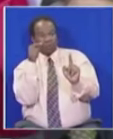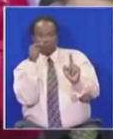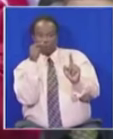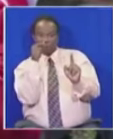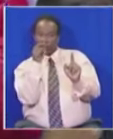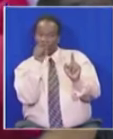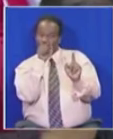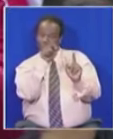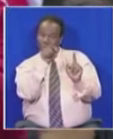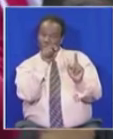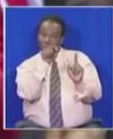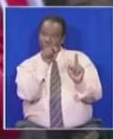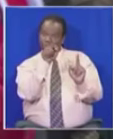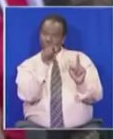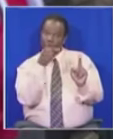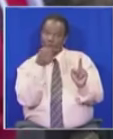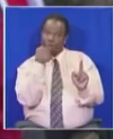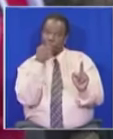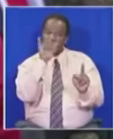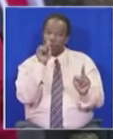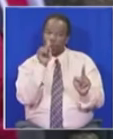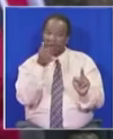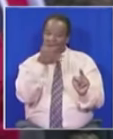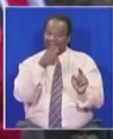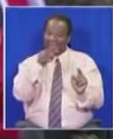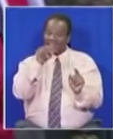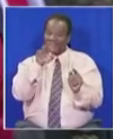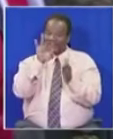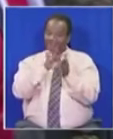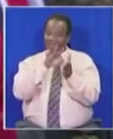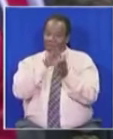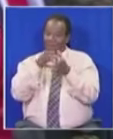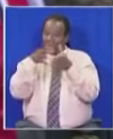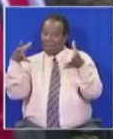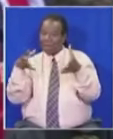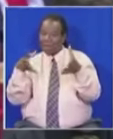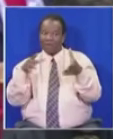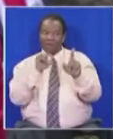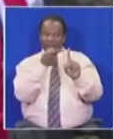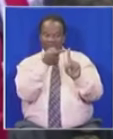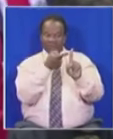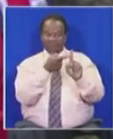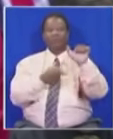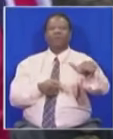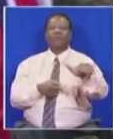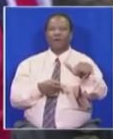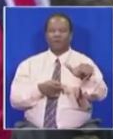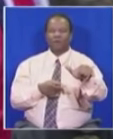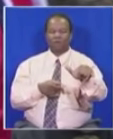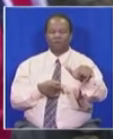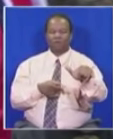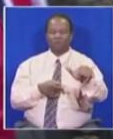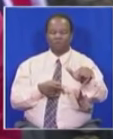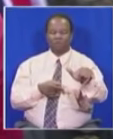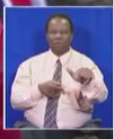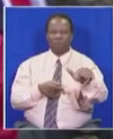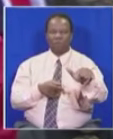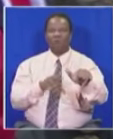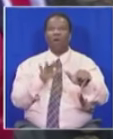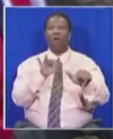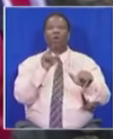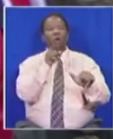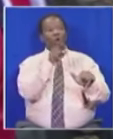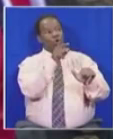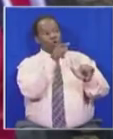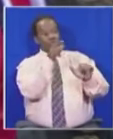majority to keep him, it doesn't make him a Honourable Malema, that is not a point of order.